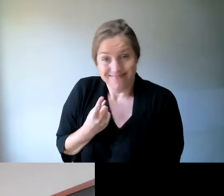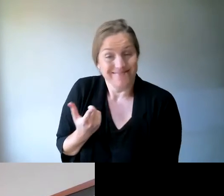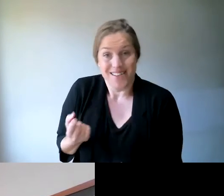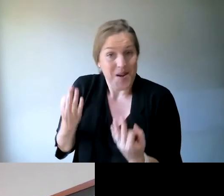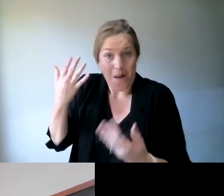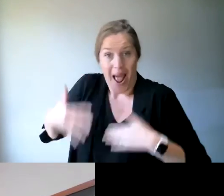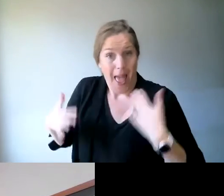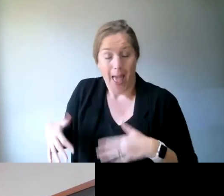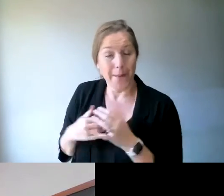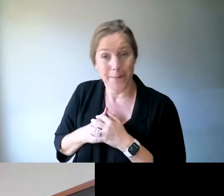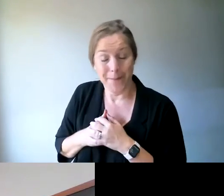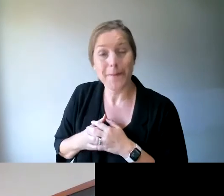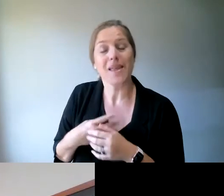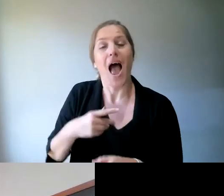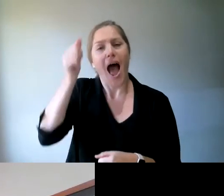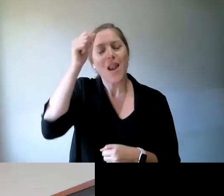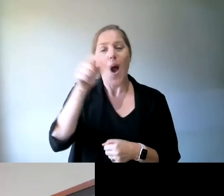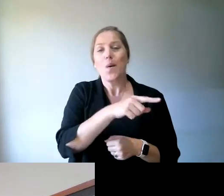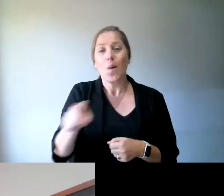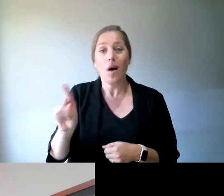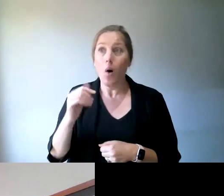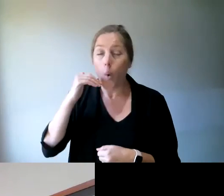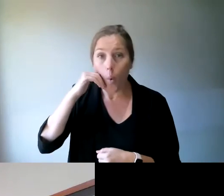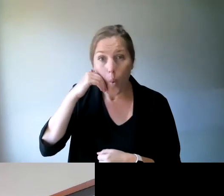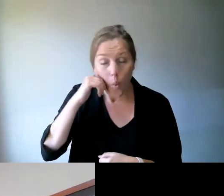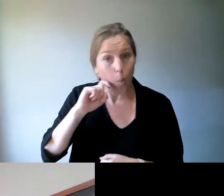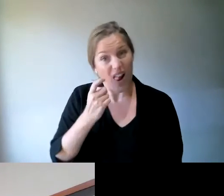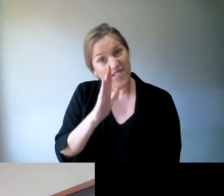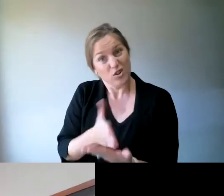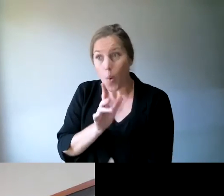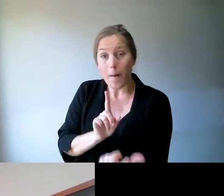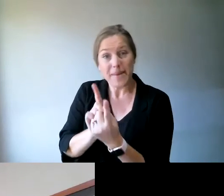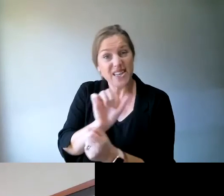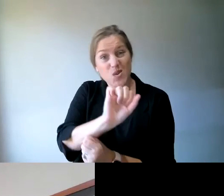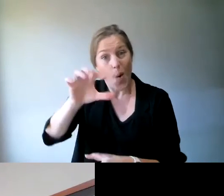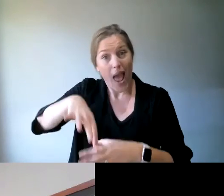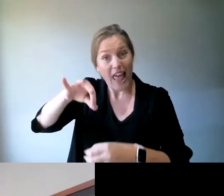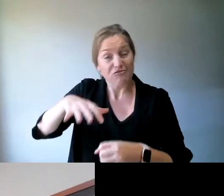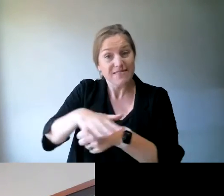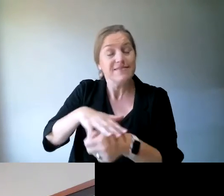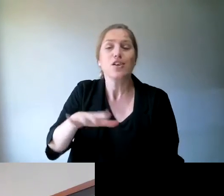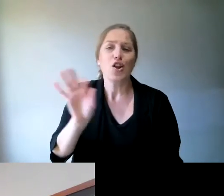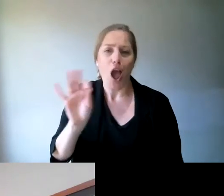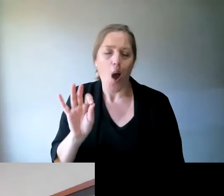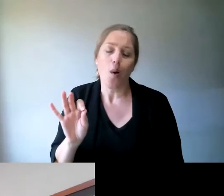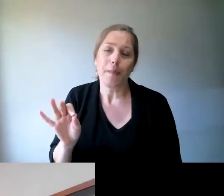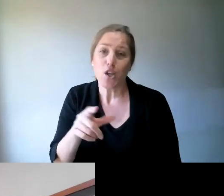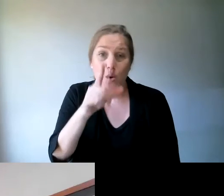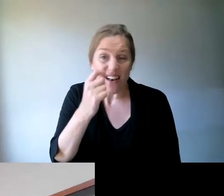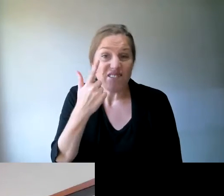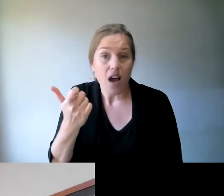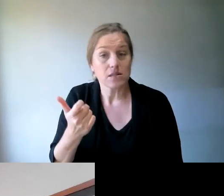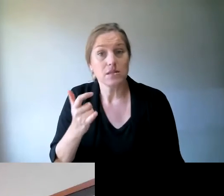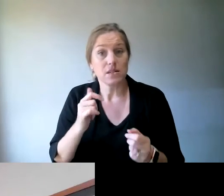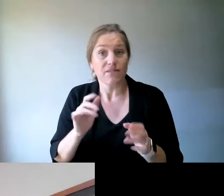will meet their local candidates, but you can find their social media channels and you can find their emails, because they want your vote.